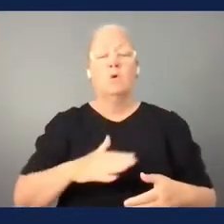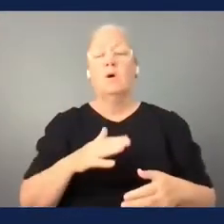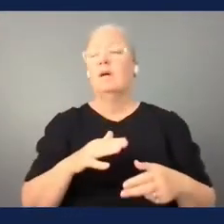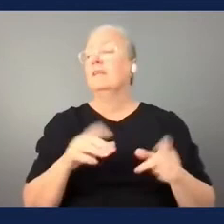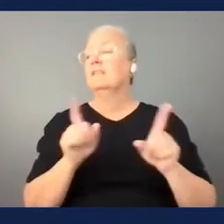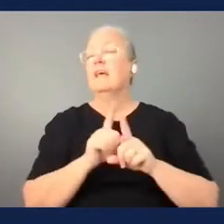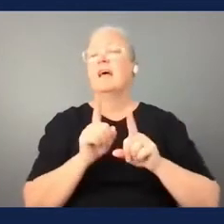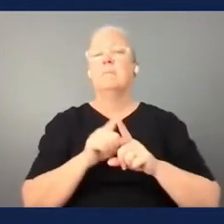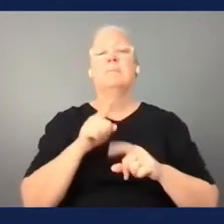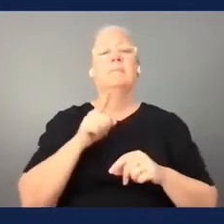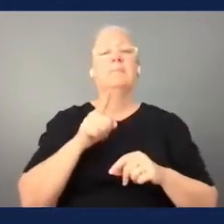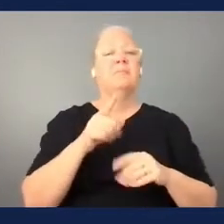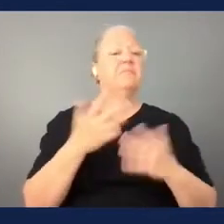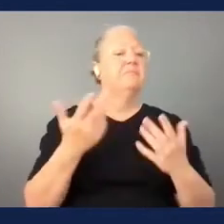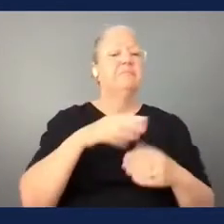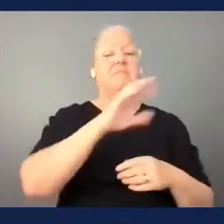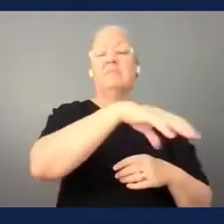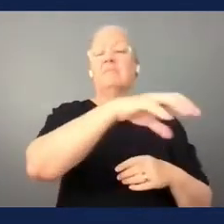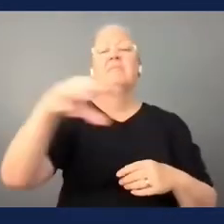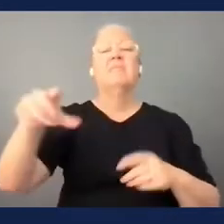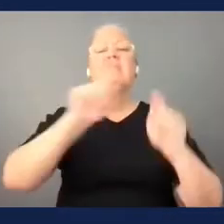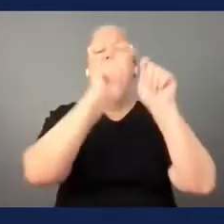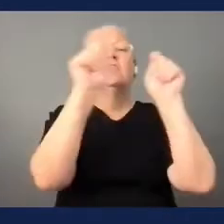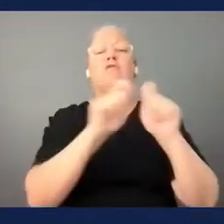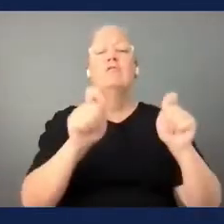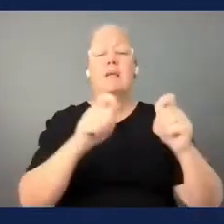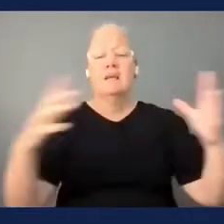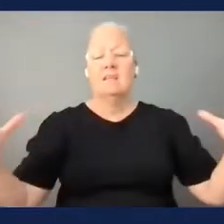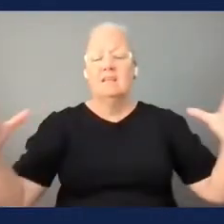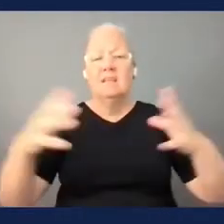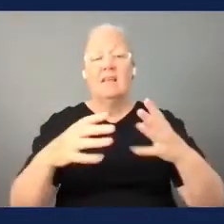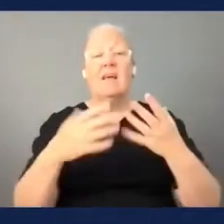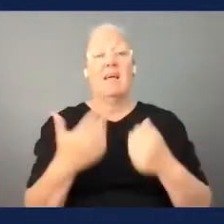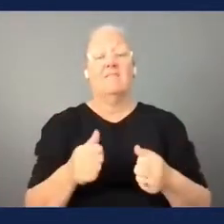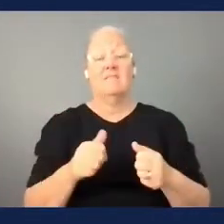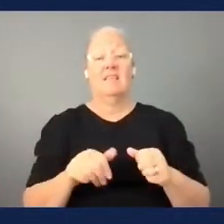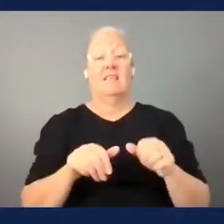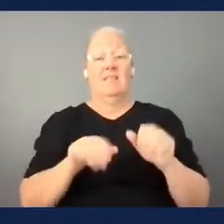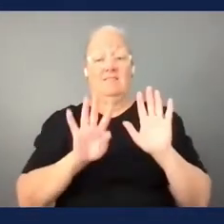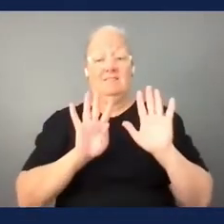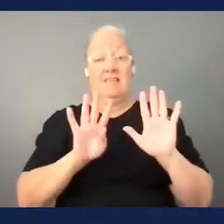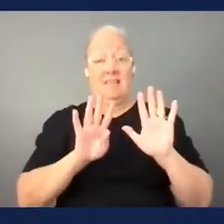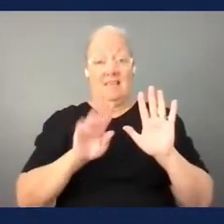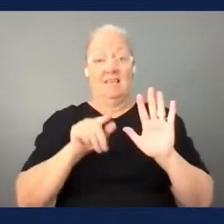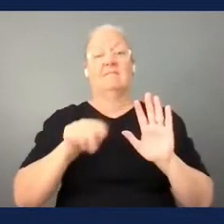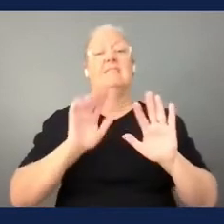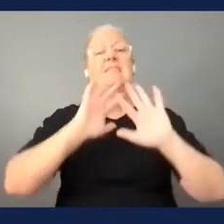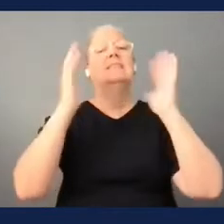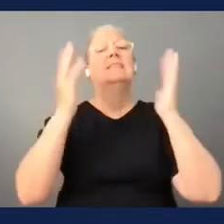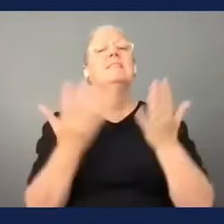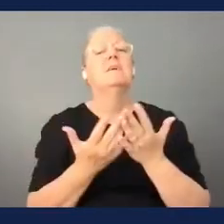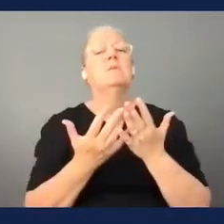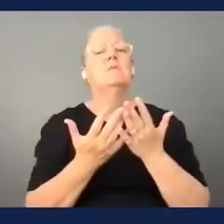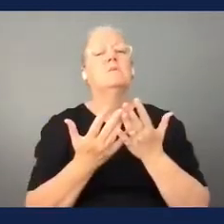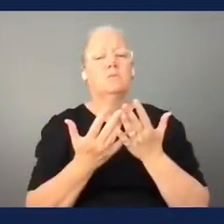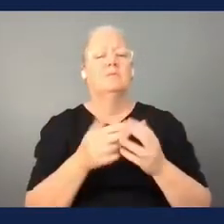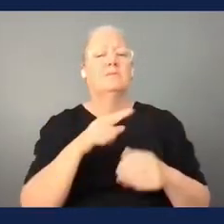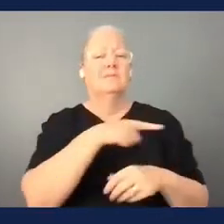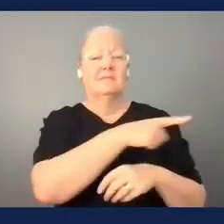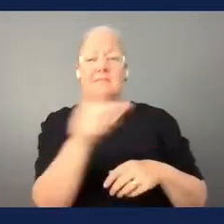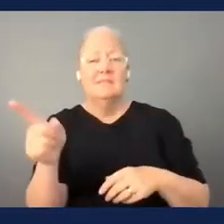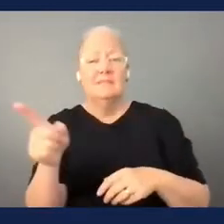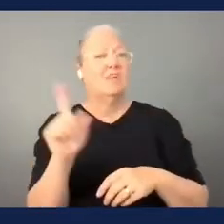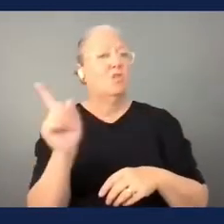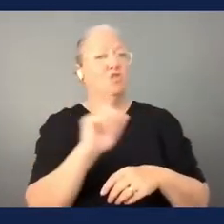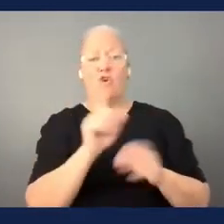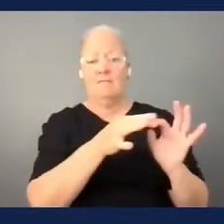so in football there's more than nine international federations that govern different types of disability football and they never worked together before each one worked